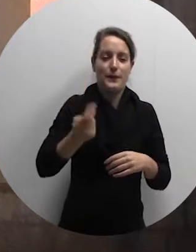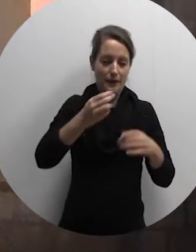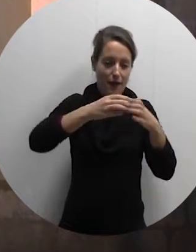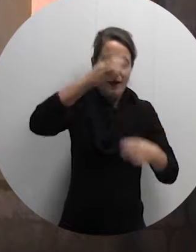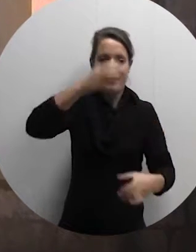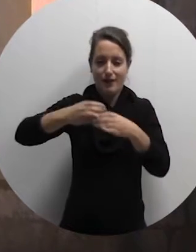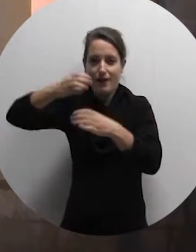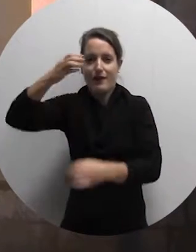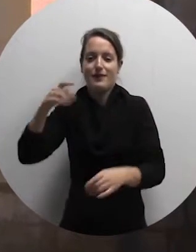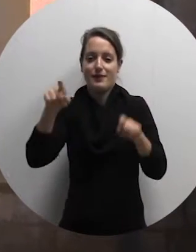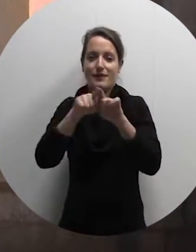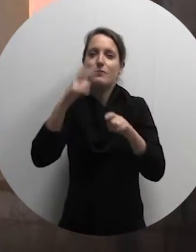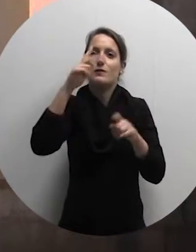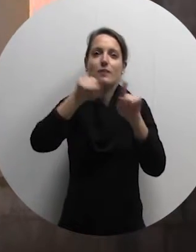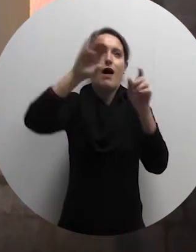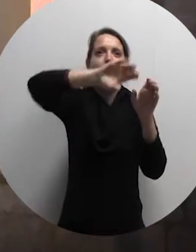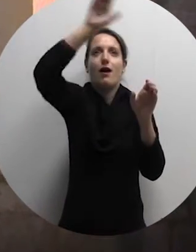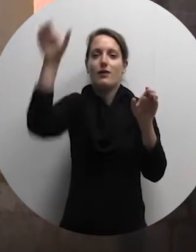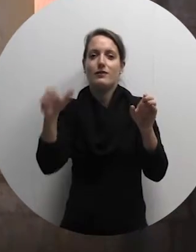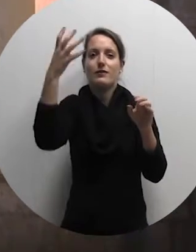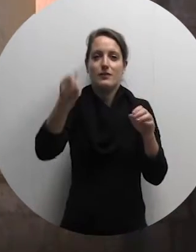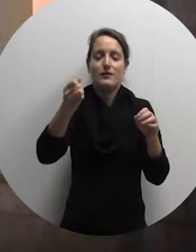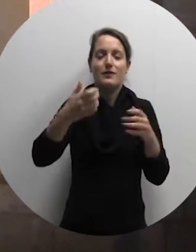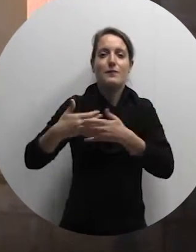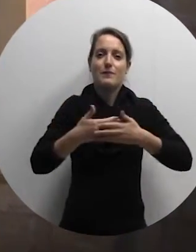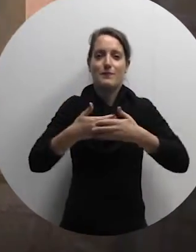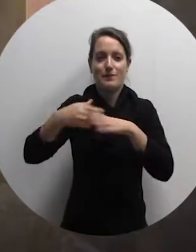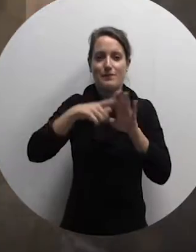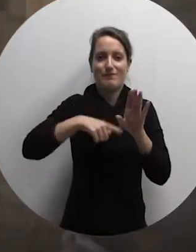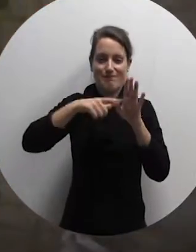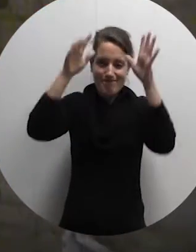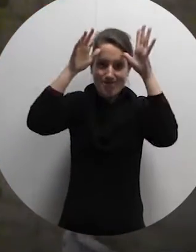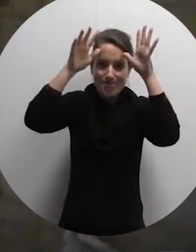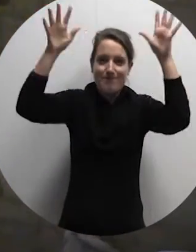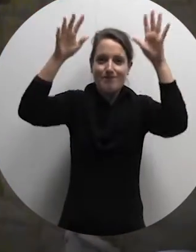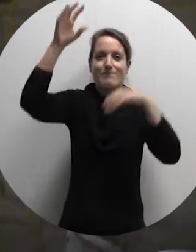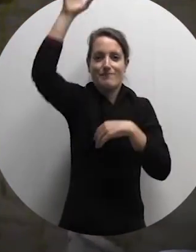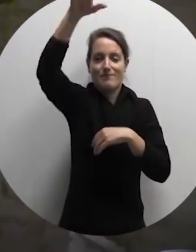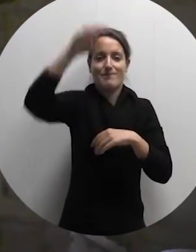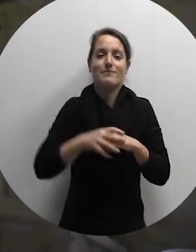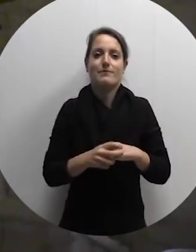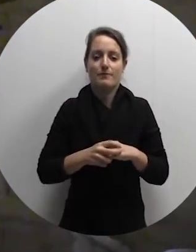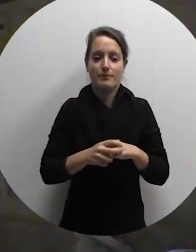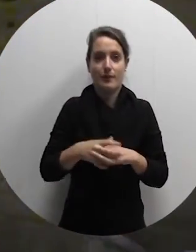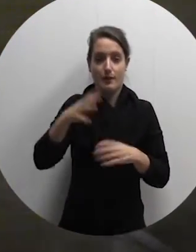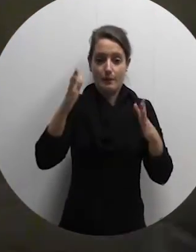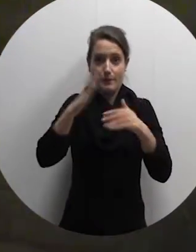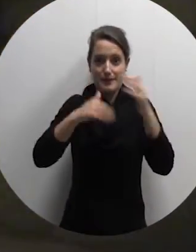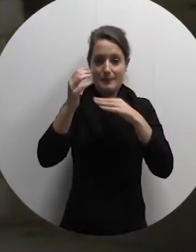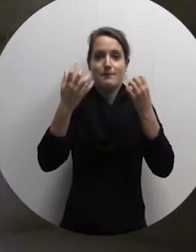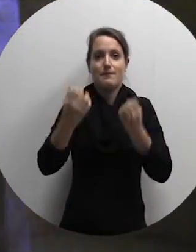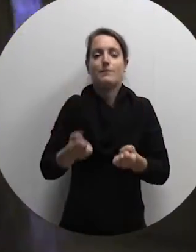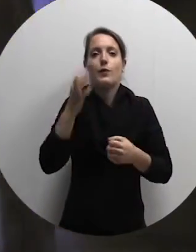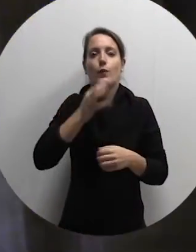of a fawn on top. The nymphaeum building houses a large water wheel which is still in a very good condition although it